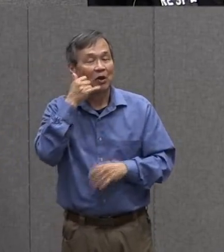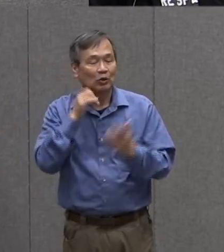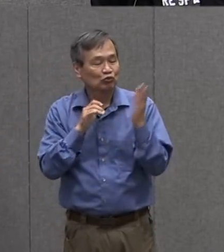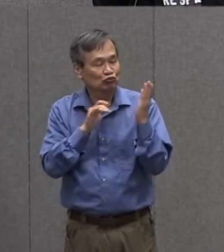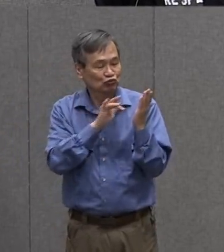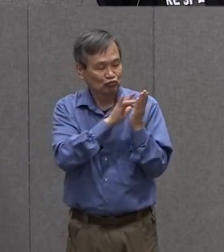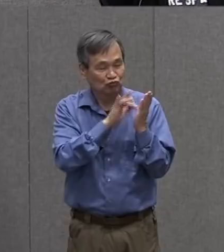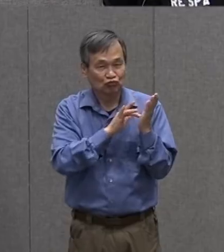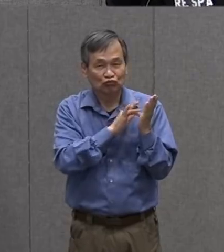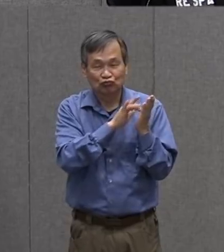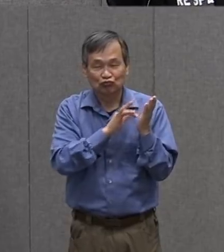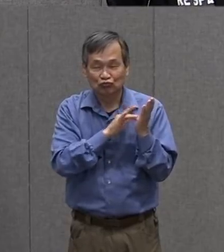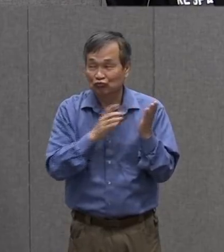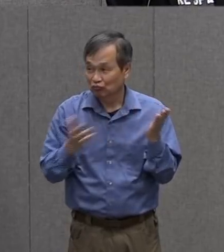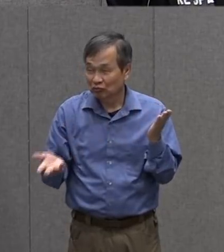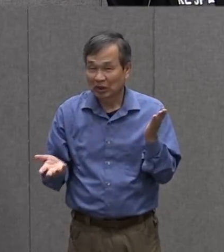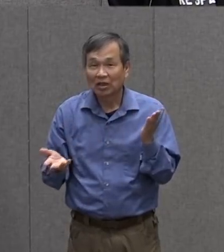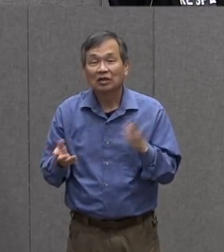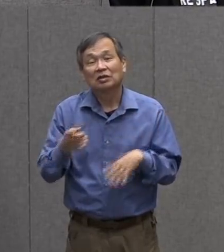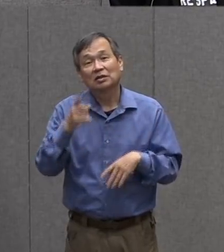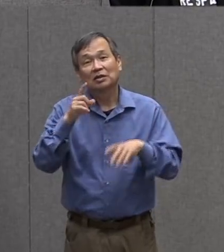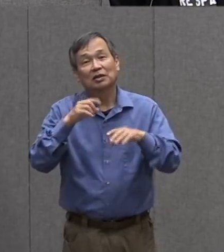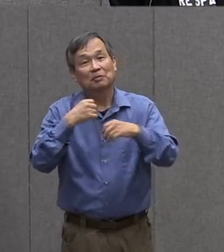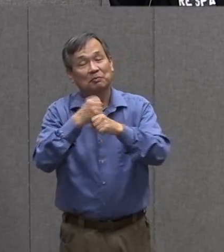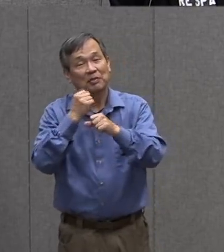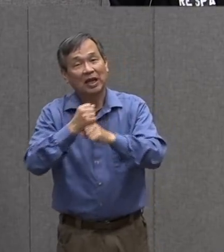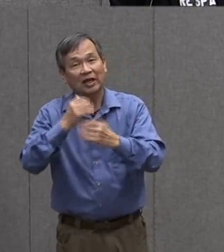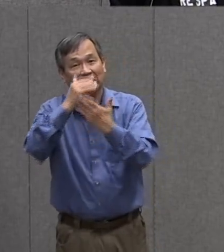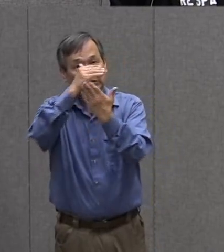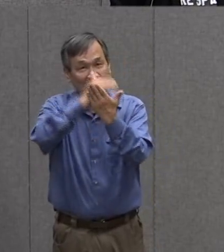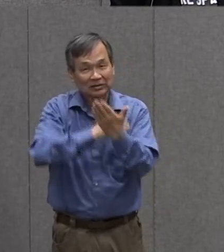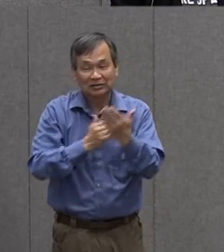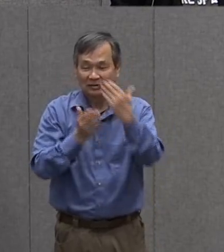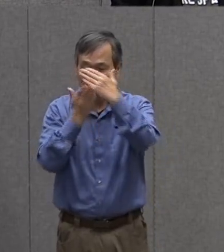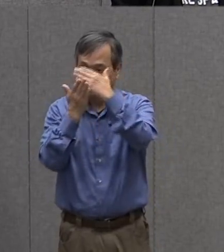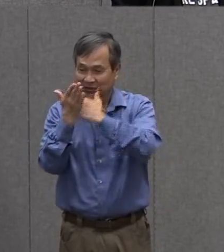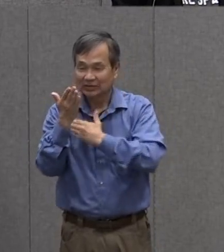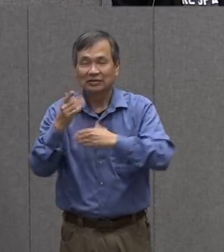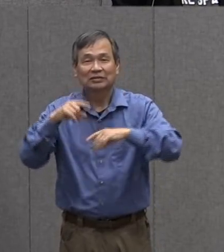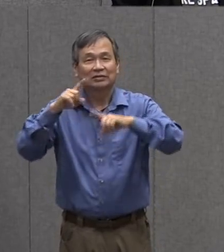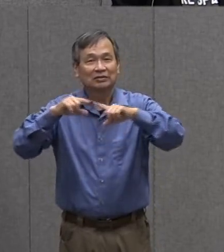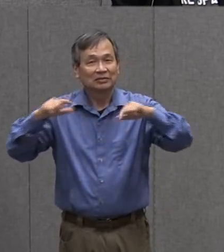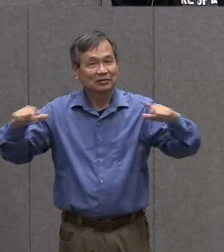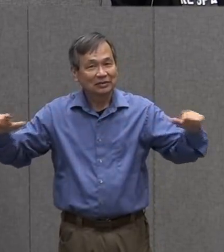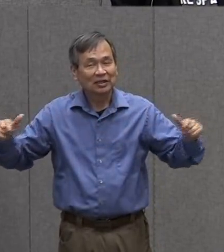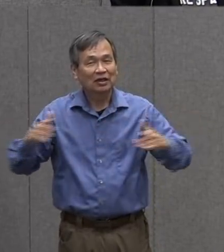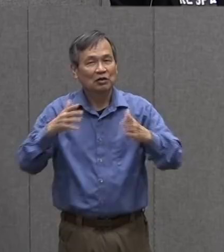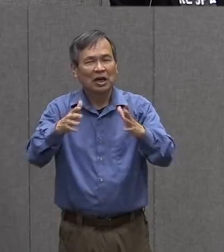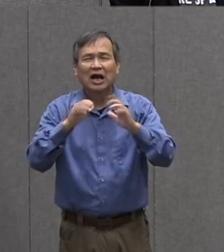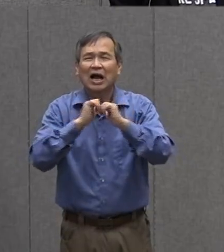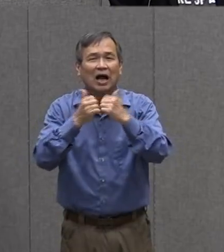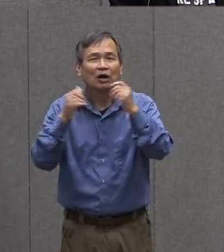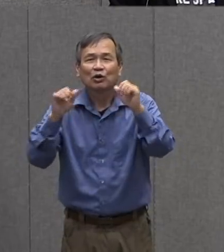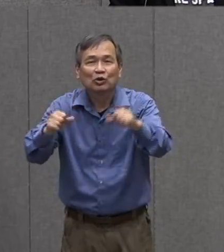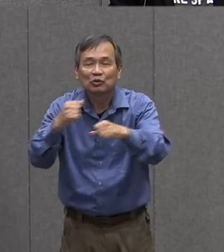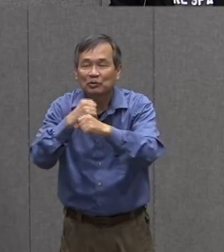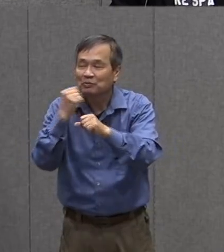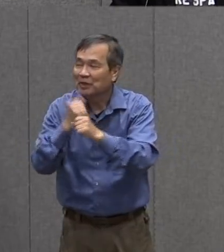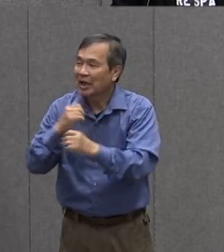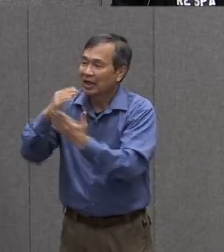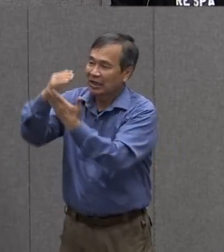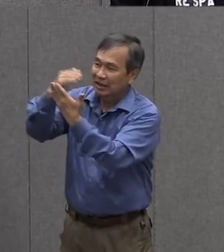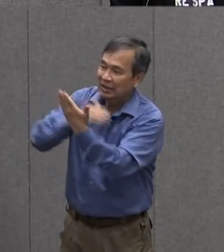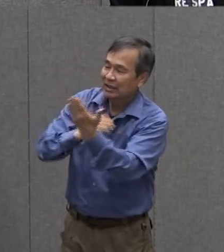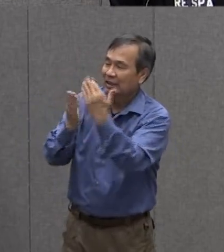people make lists in different ways how would you recommend we we journal out or keep lists of